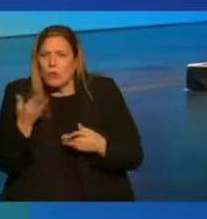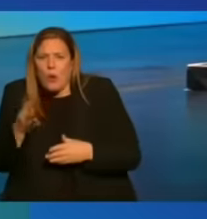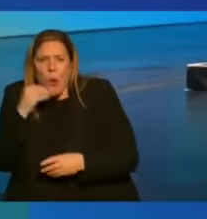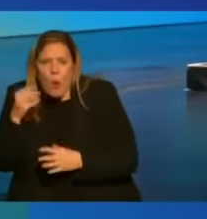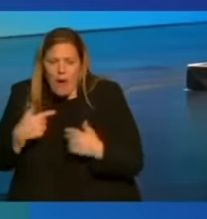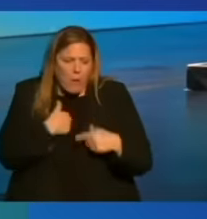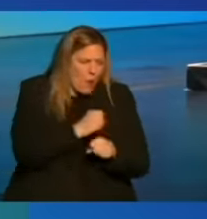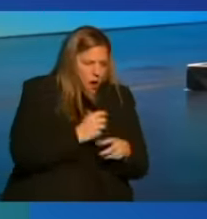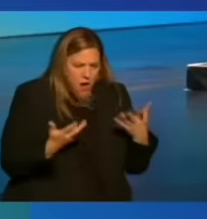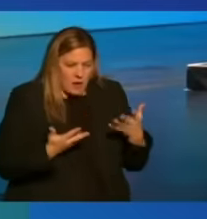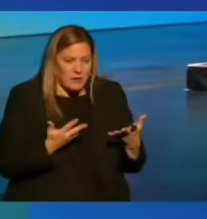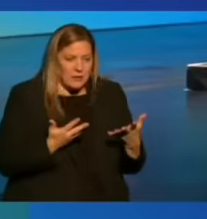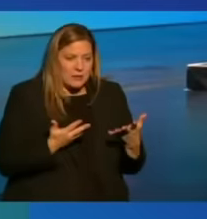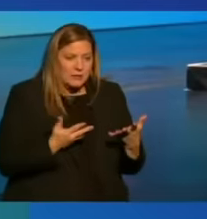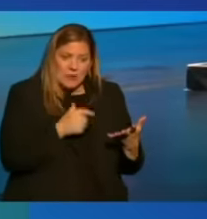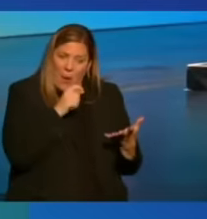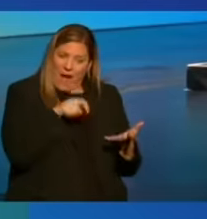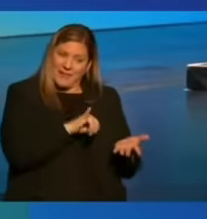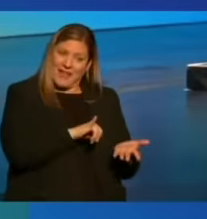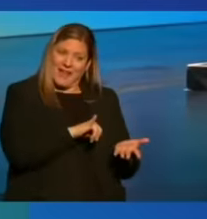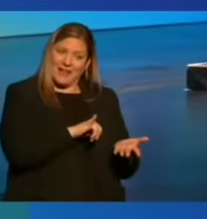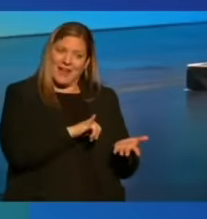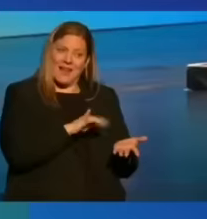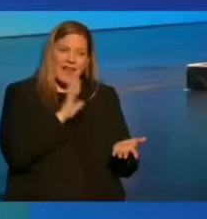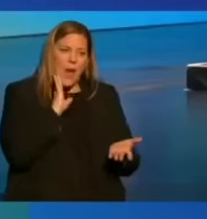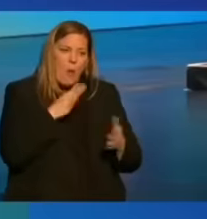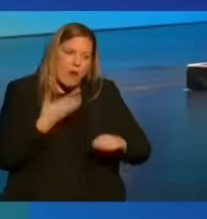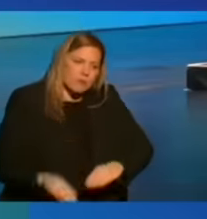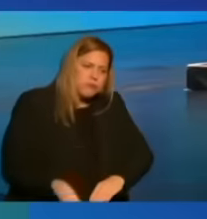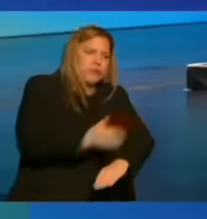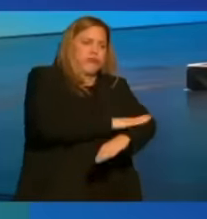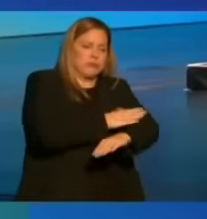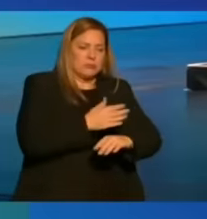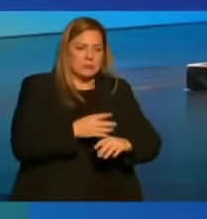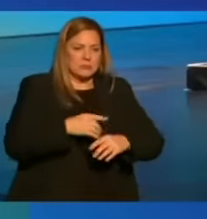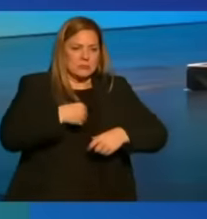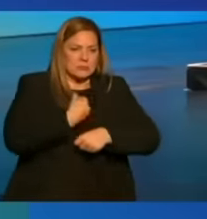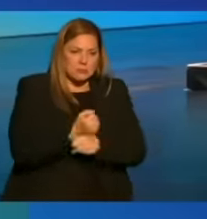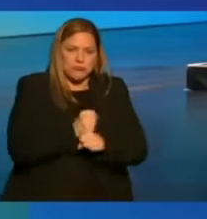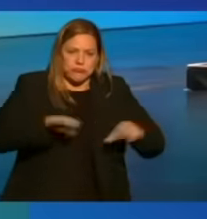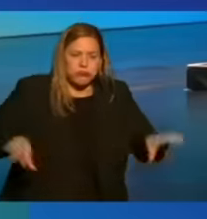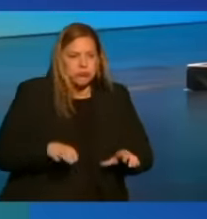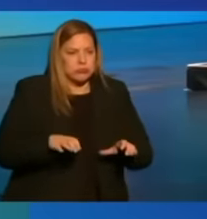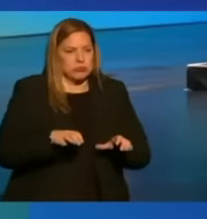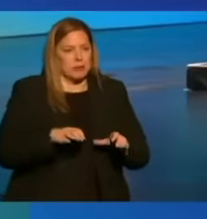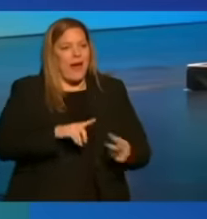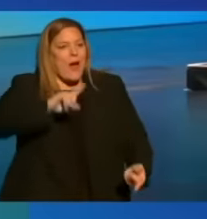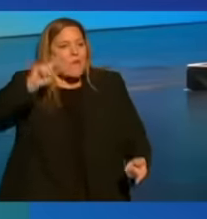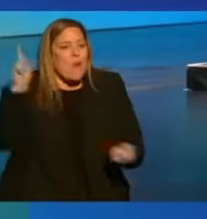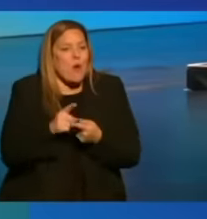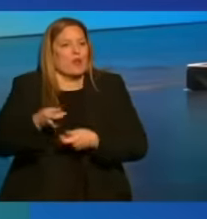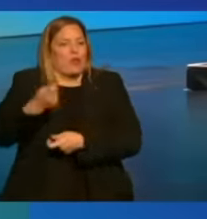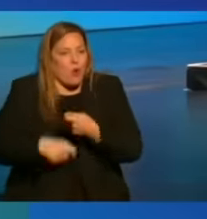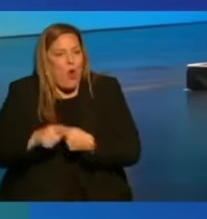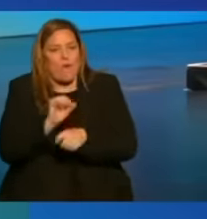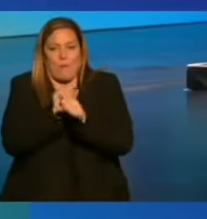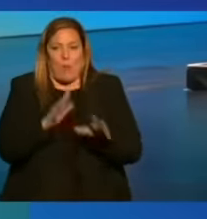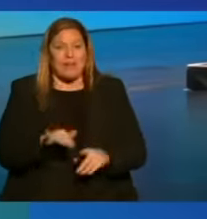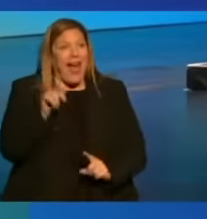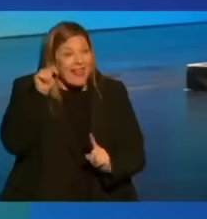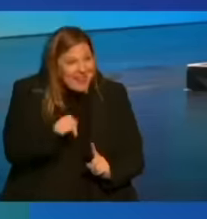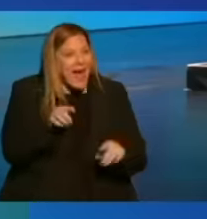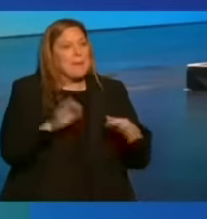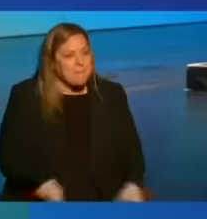that boosts productivity, reduces high turnover rates. And that matters